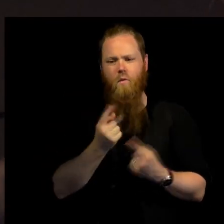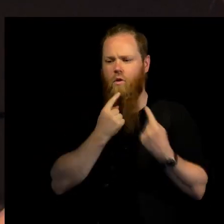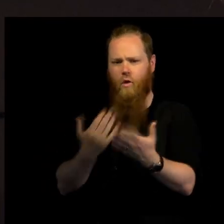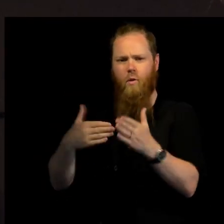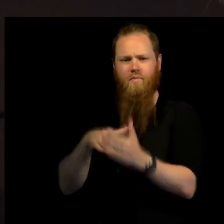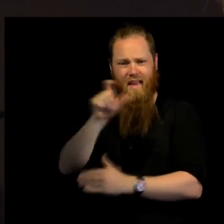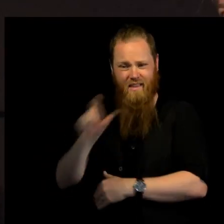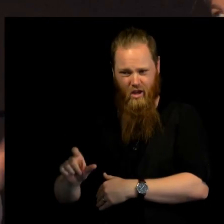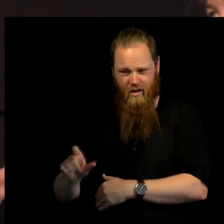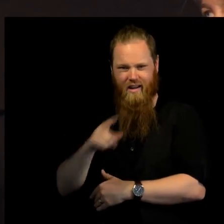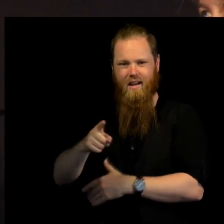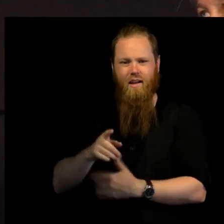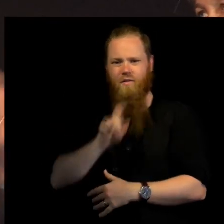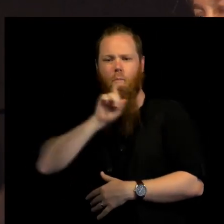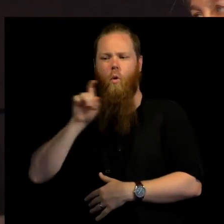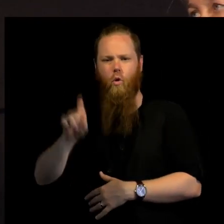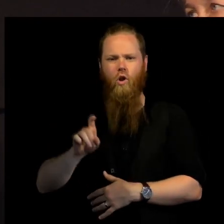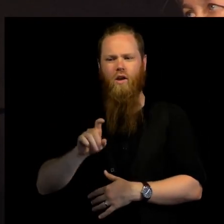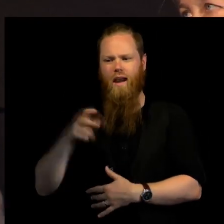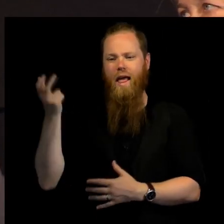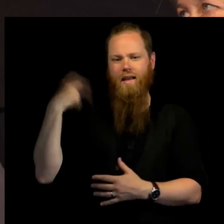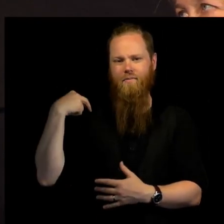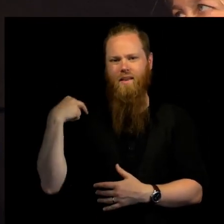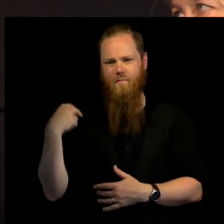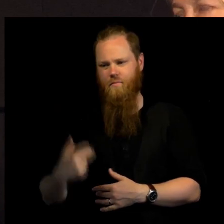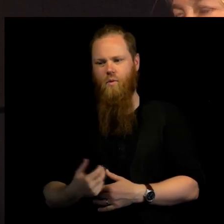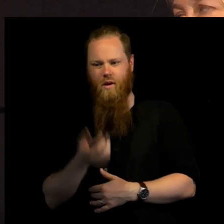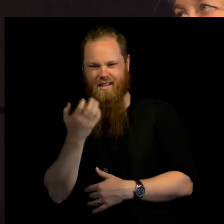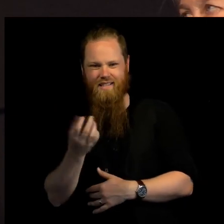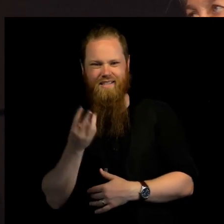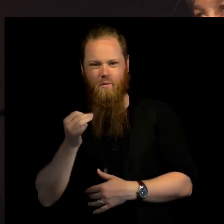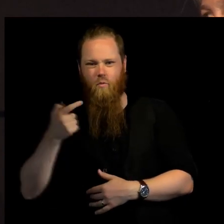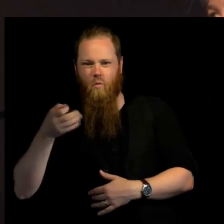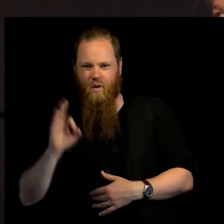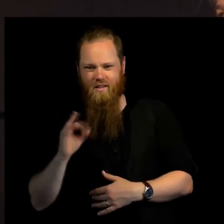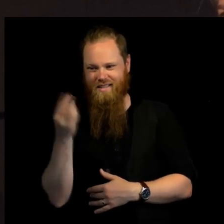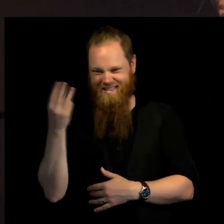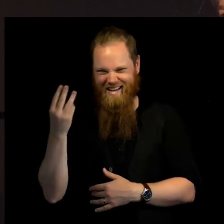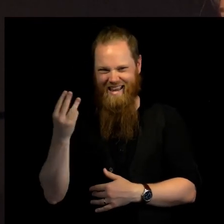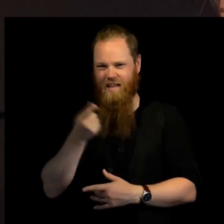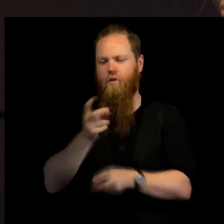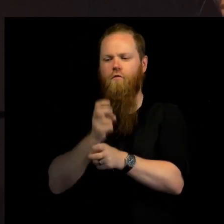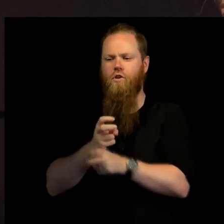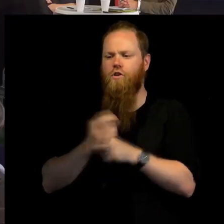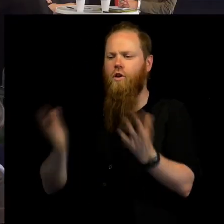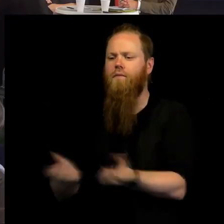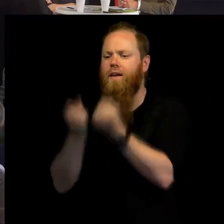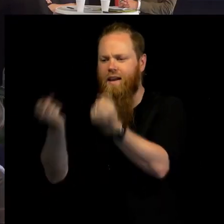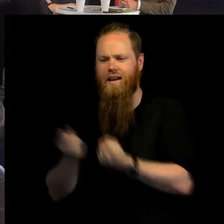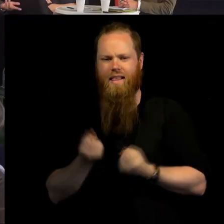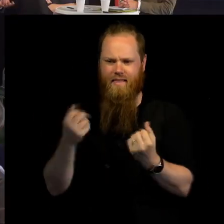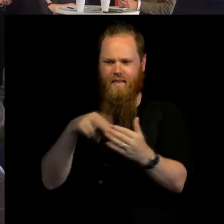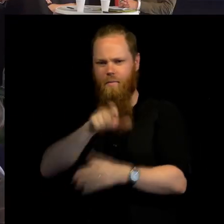prosecuting the captain of the Sea-Watch 3, who had tried to rescue people at sea and disembark them, is not European values.